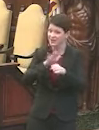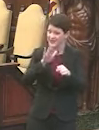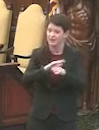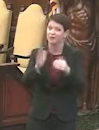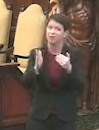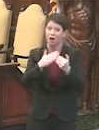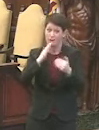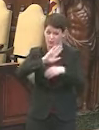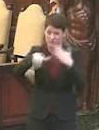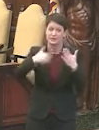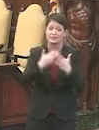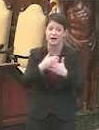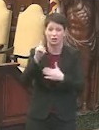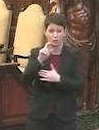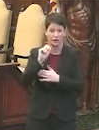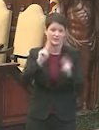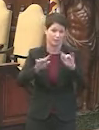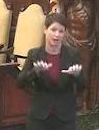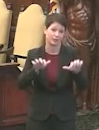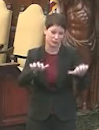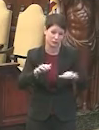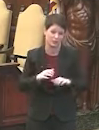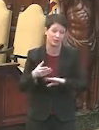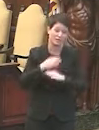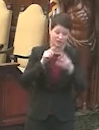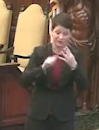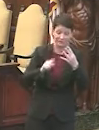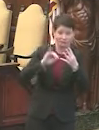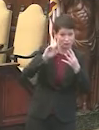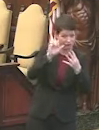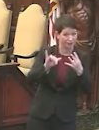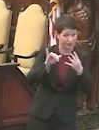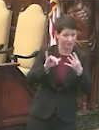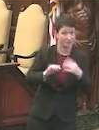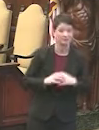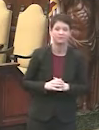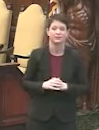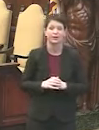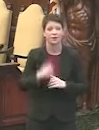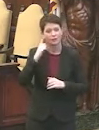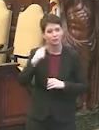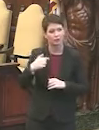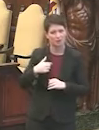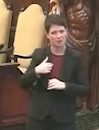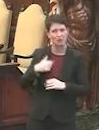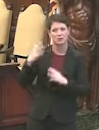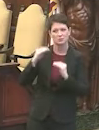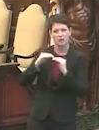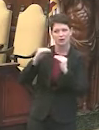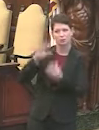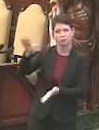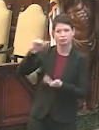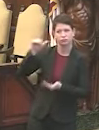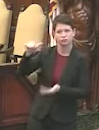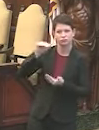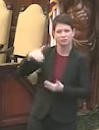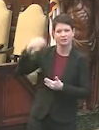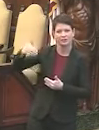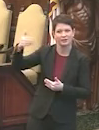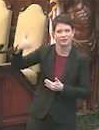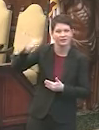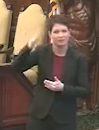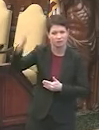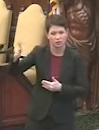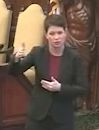nearly the entire U.S. population by the end of July. And that means to me that we should be expecting more in the future, although exactly what